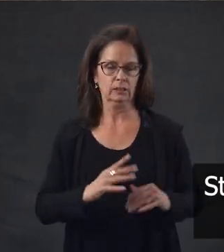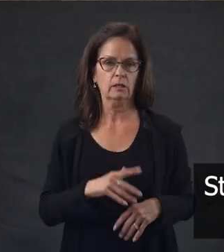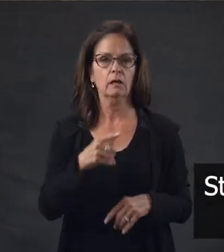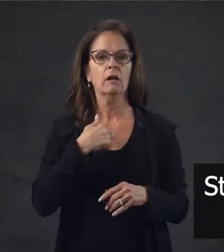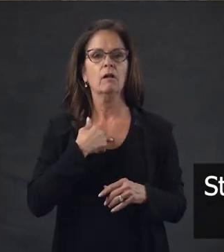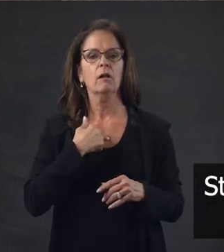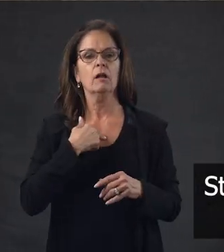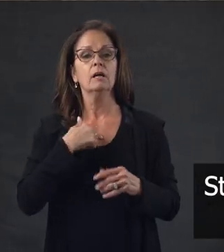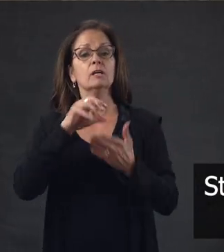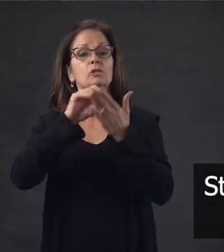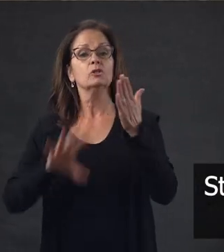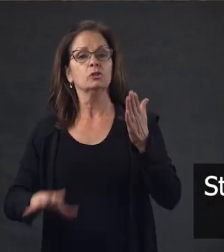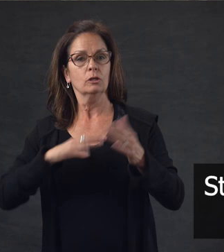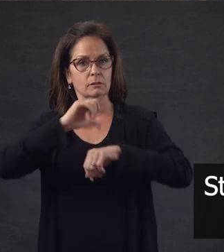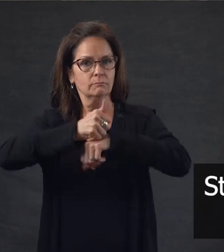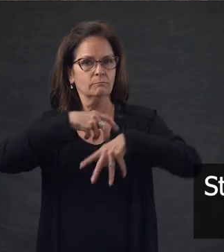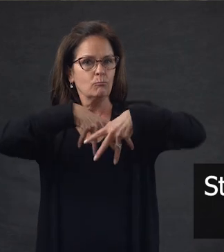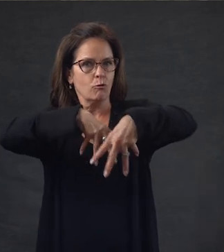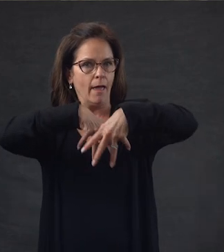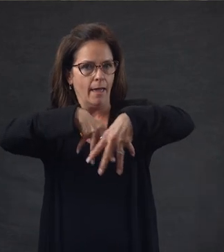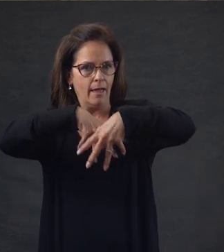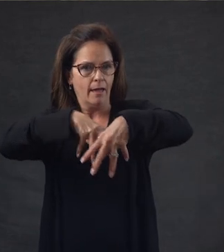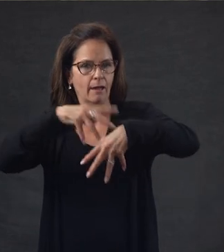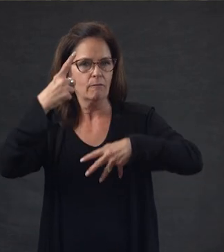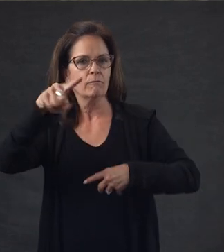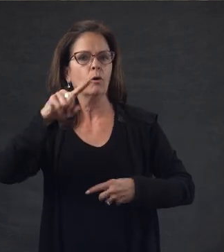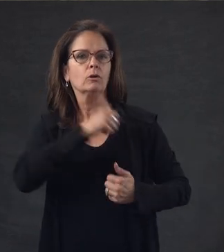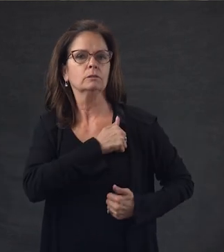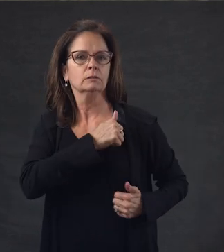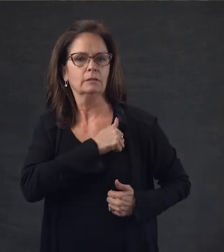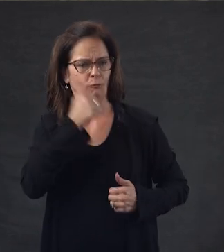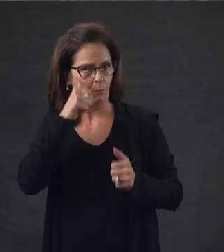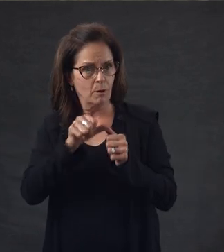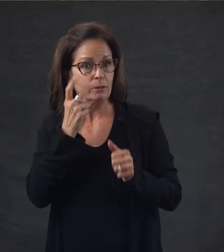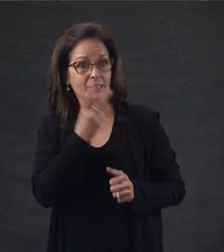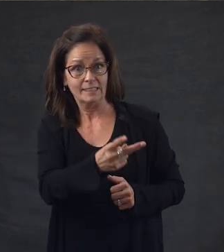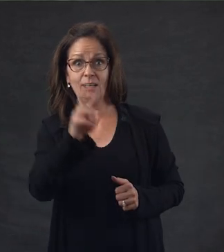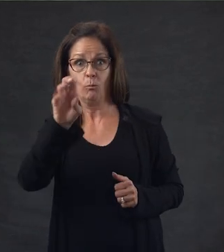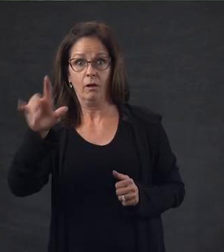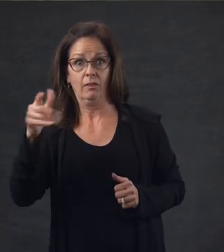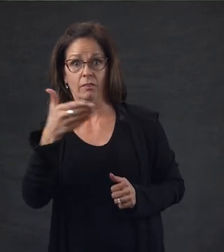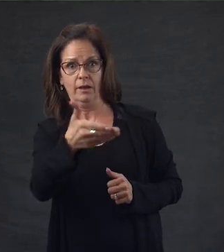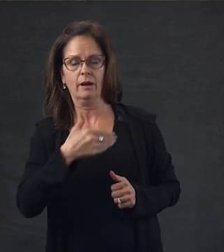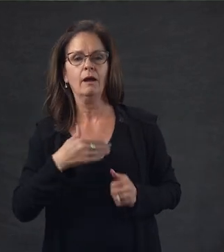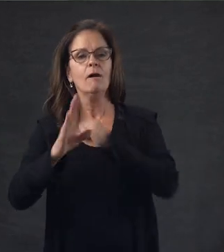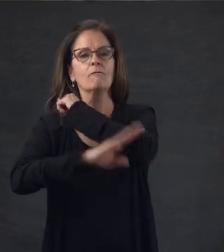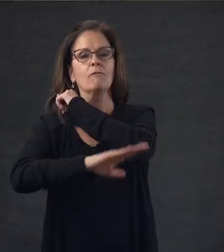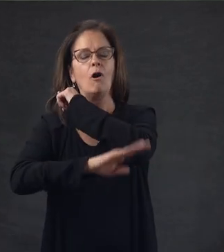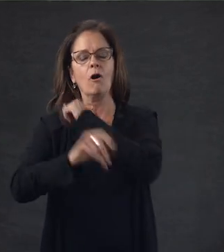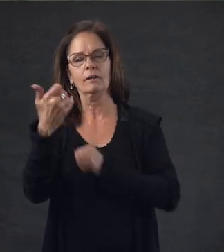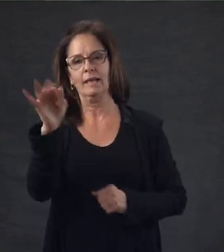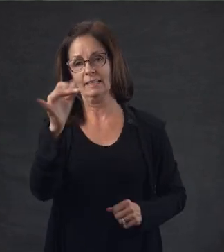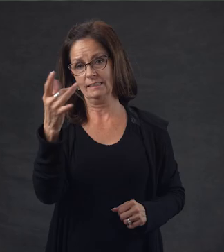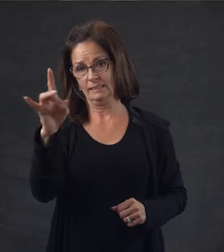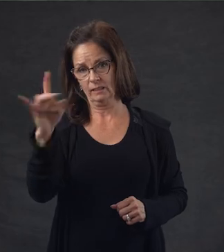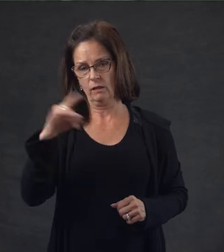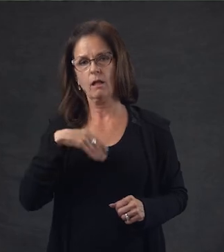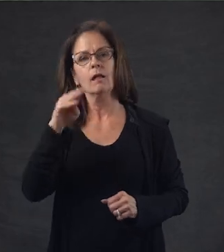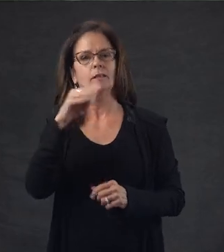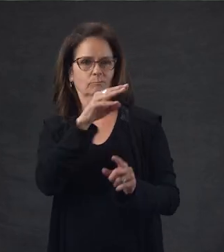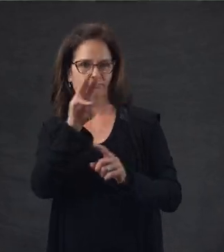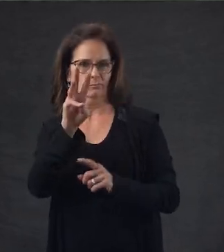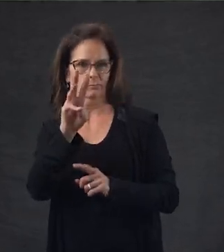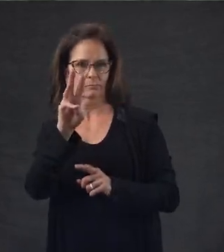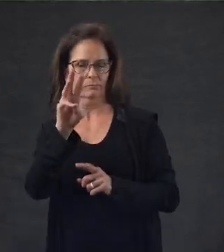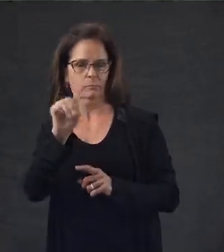Students attended a send-off parade for local soldiers, and recall seeing Will there. In the fall of 1918, Mr. Black was